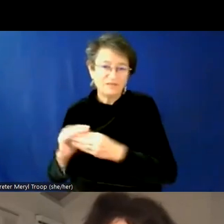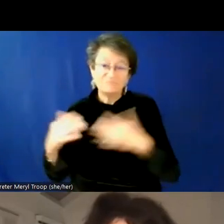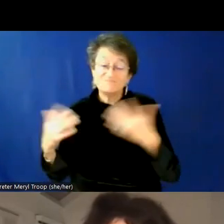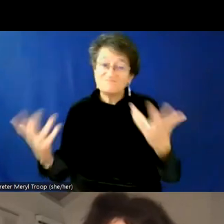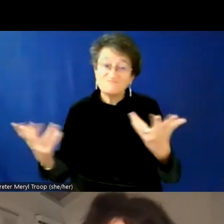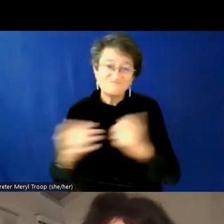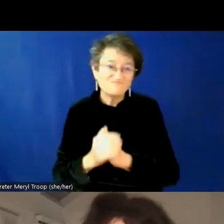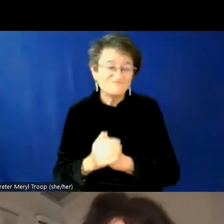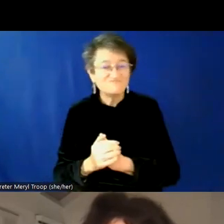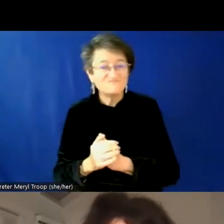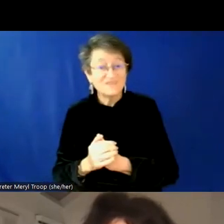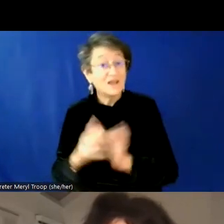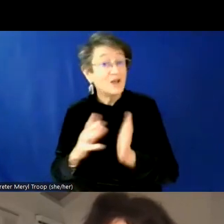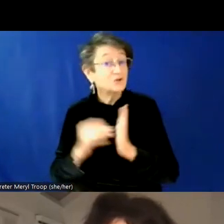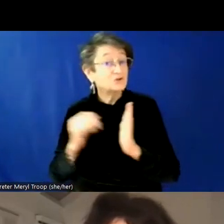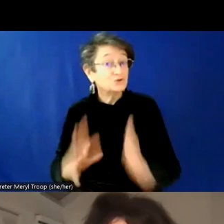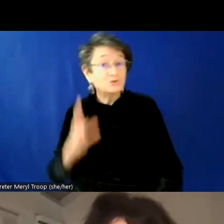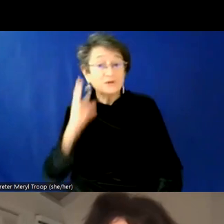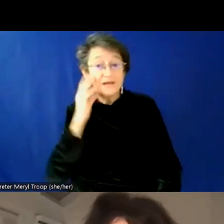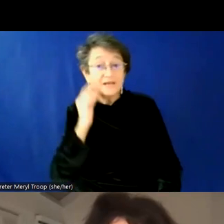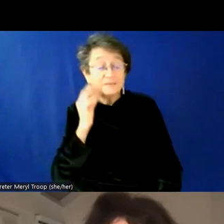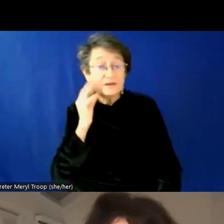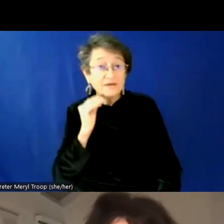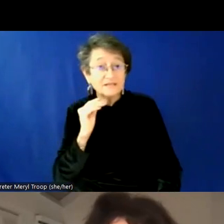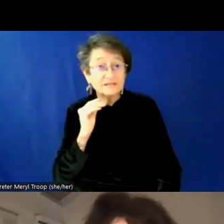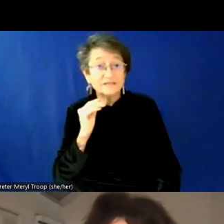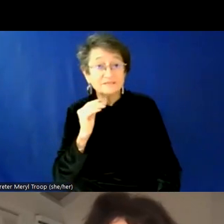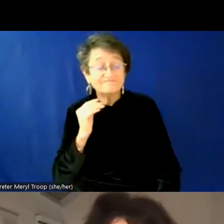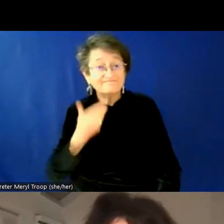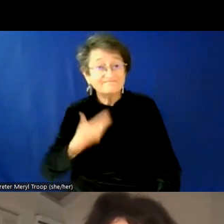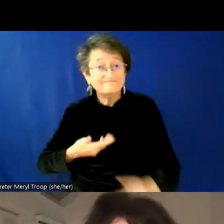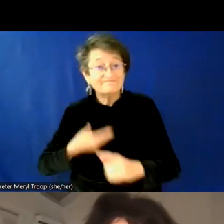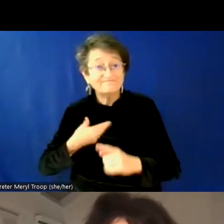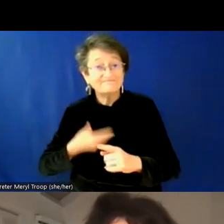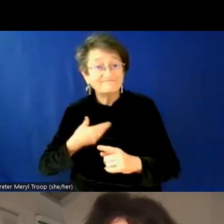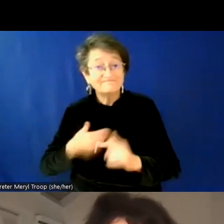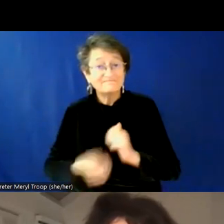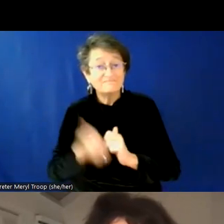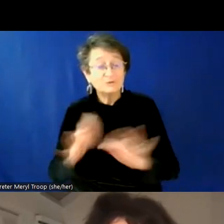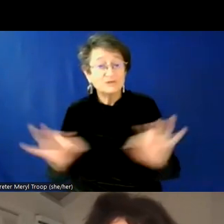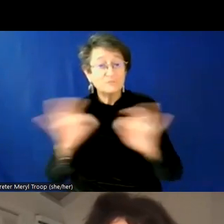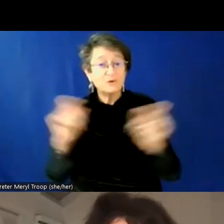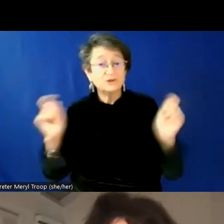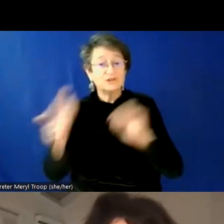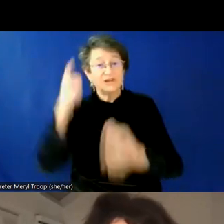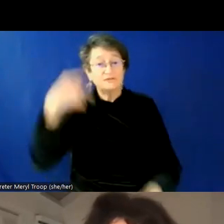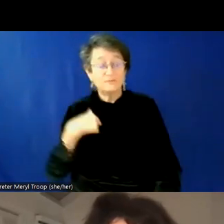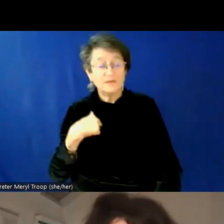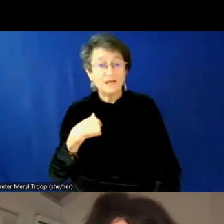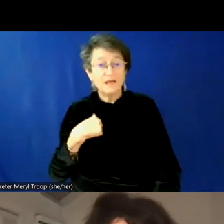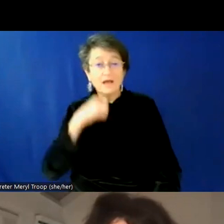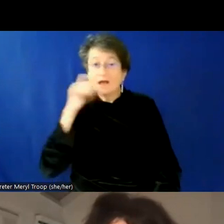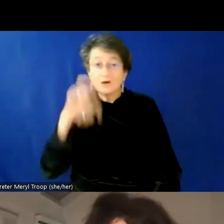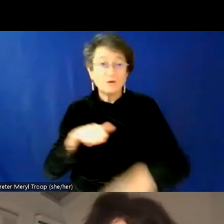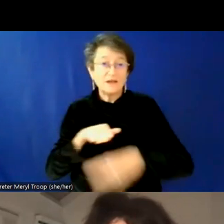you know, from a, a student experience, uh, the, the most significant change to me is I don't have to send an email to my